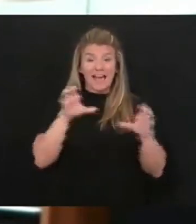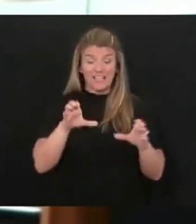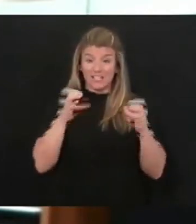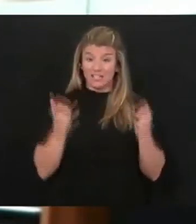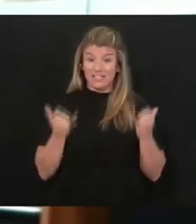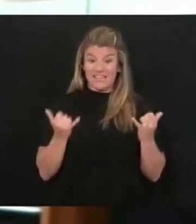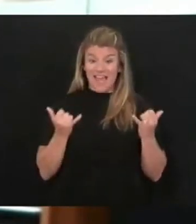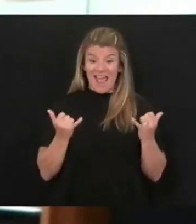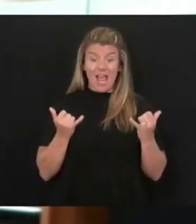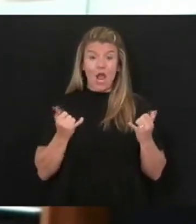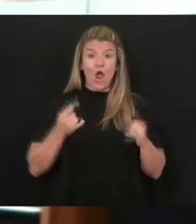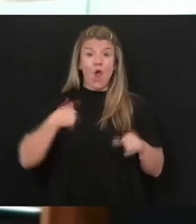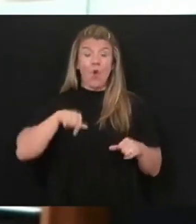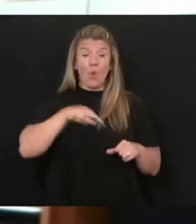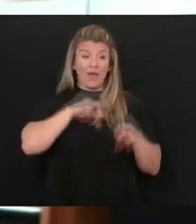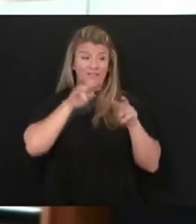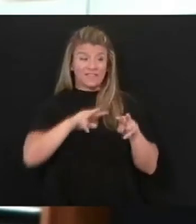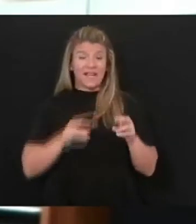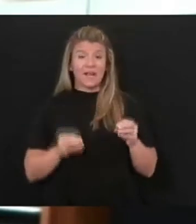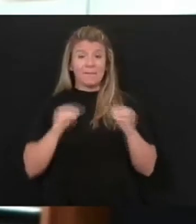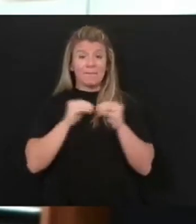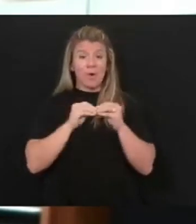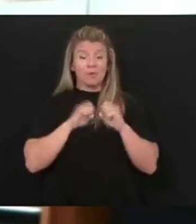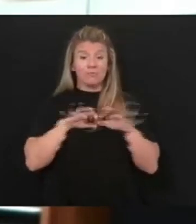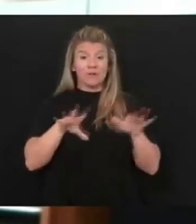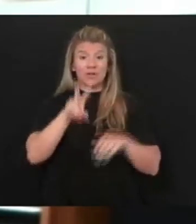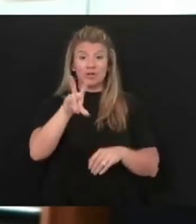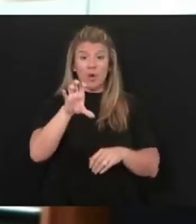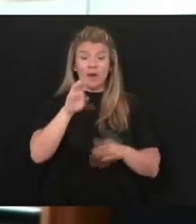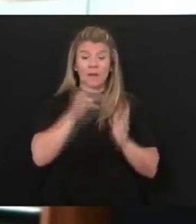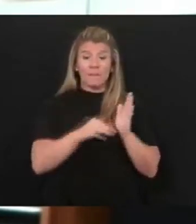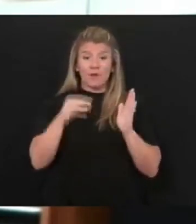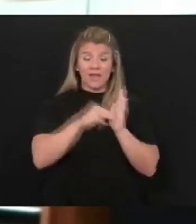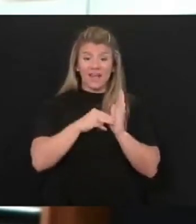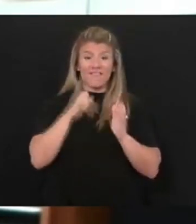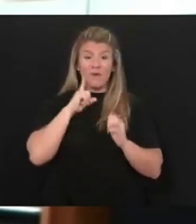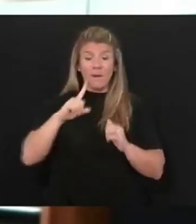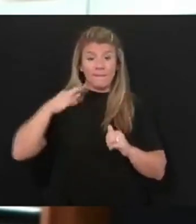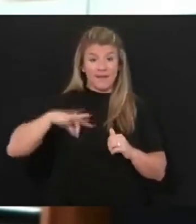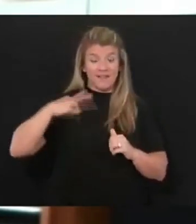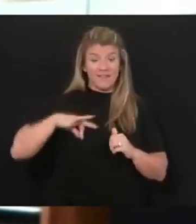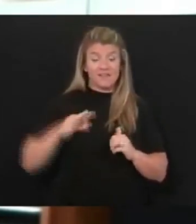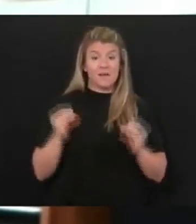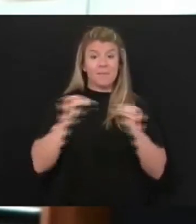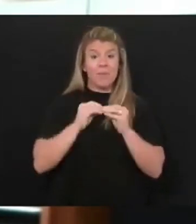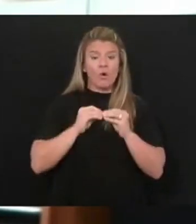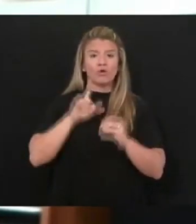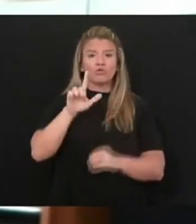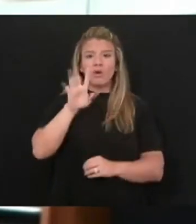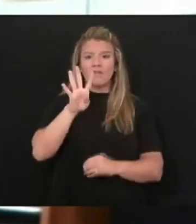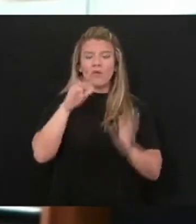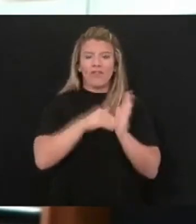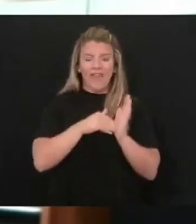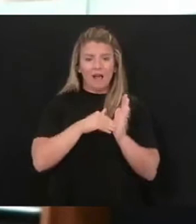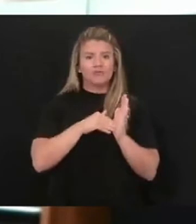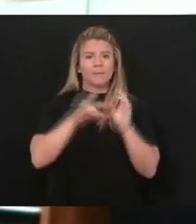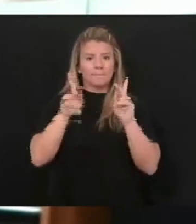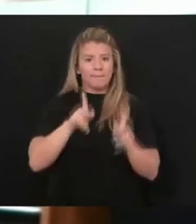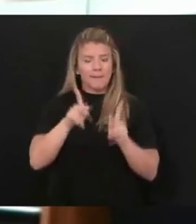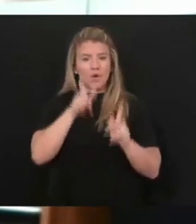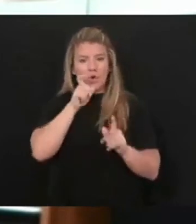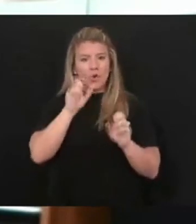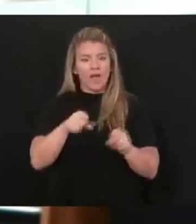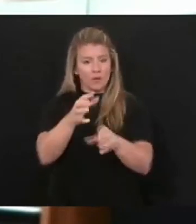Workforce has distributed more than $200 million in PUA benefits to more than 24,000 eligible claimants.